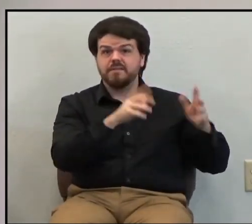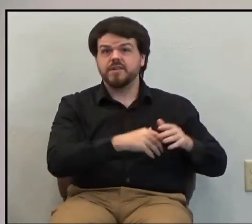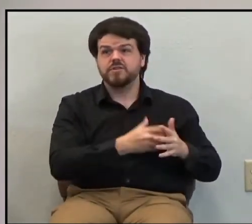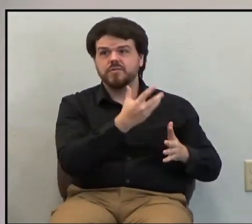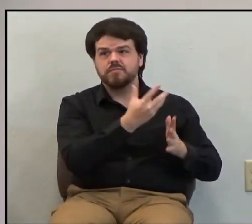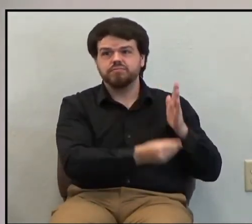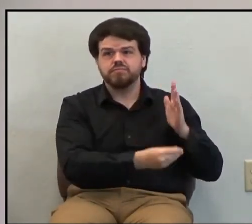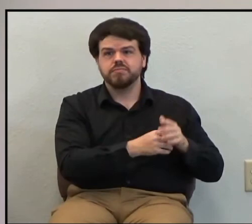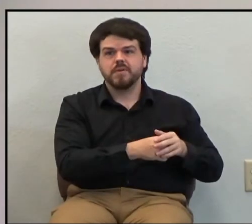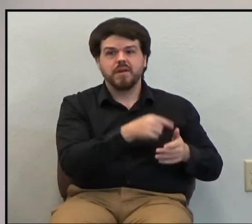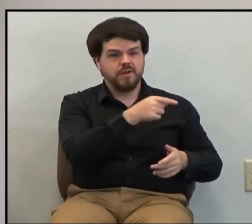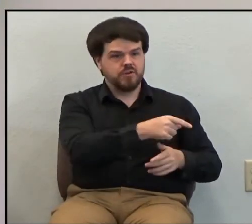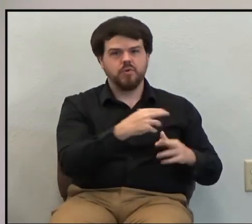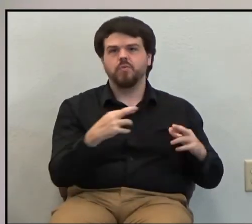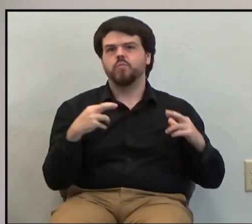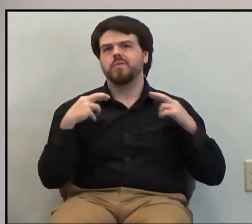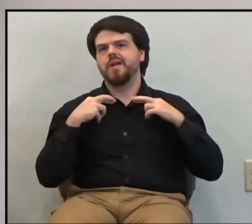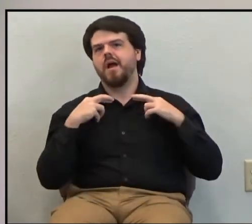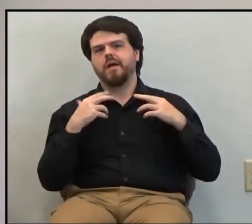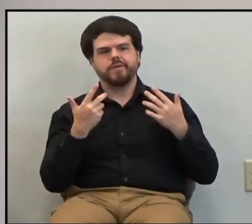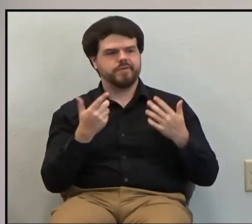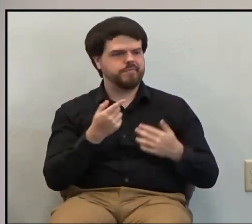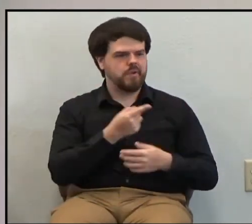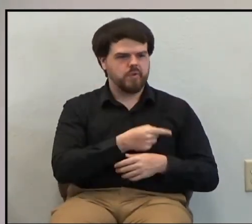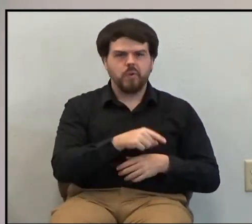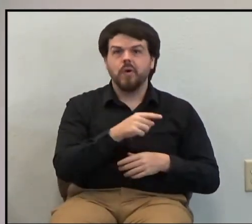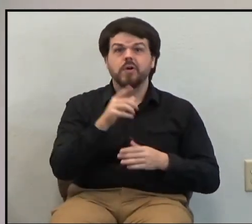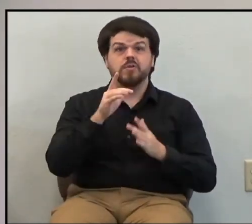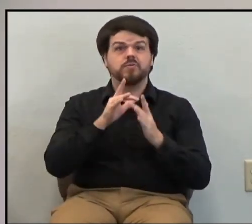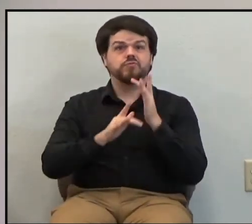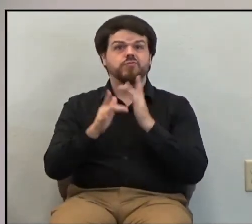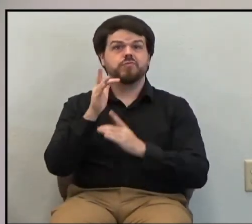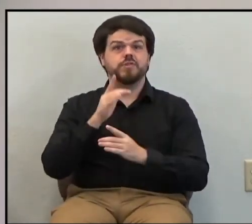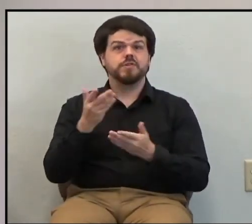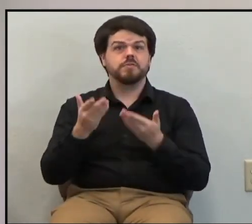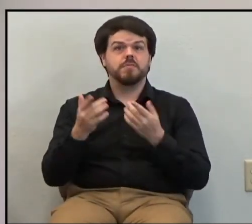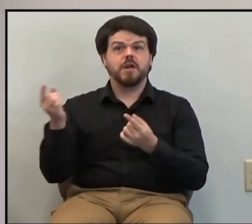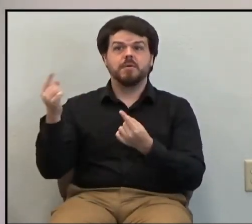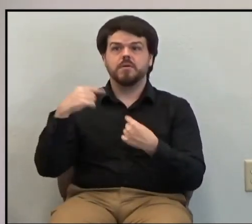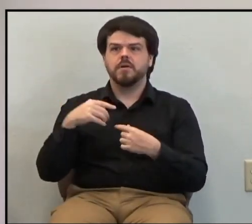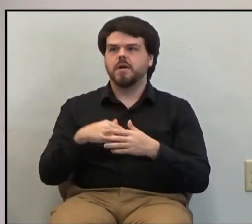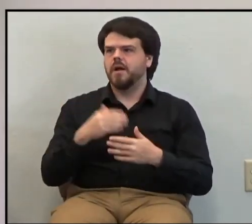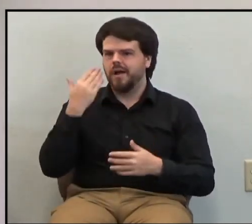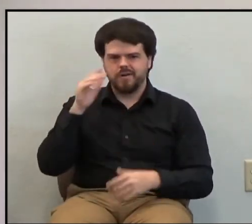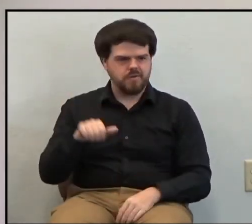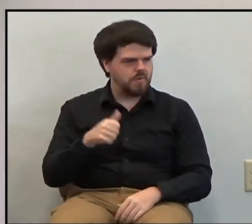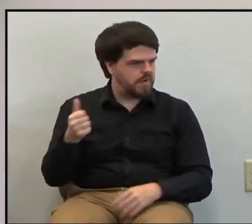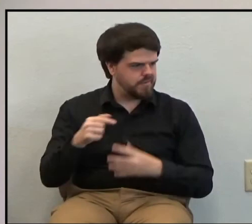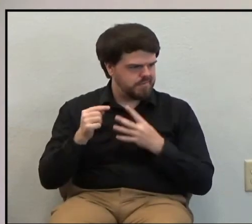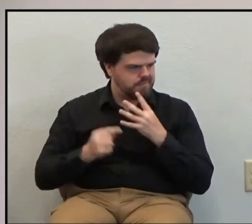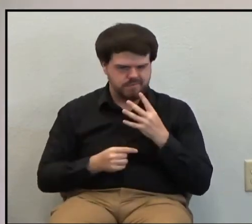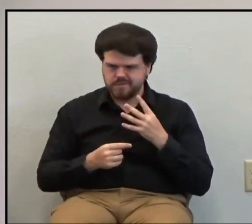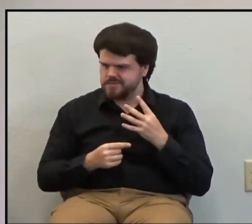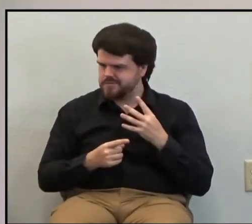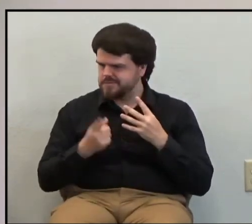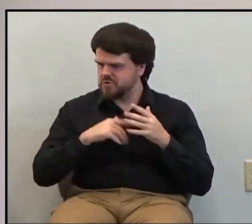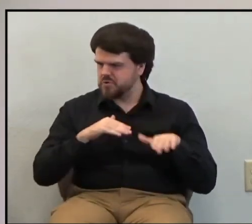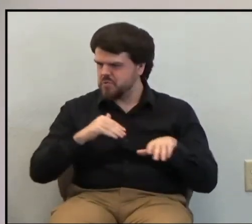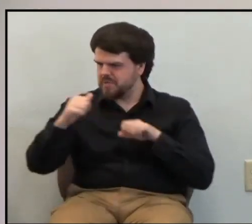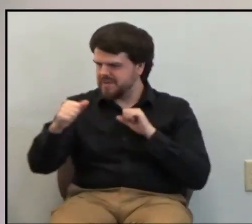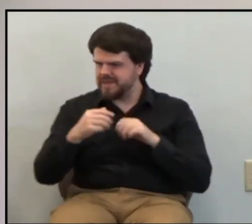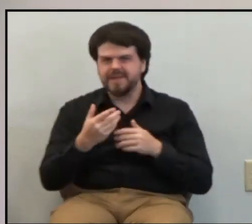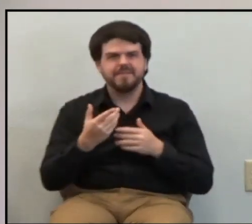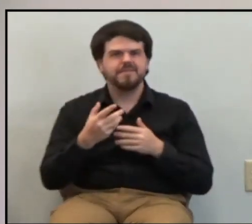men that when you retire, men that when the Lord may, yeah, I don't know what else there would be to call you away from ministry,